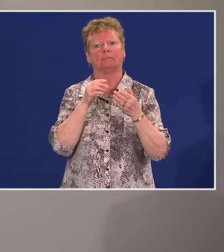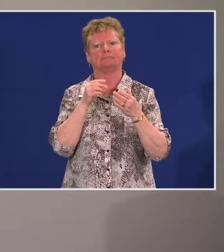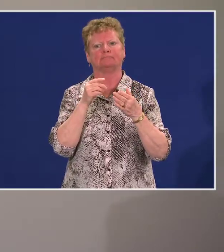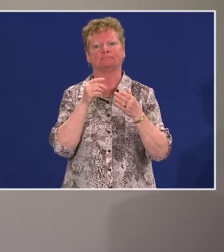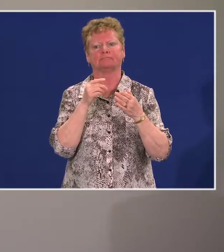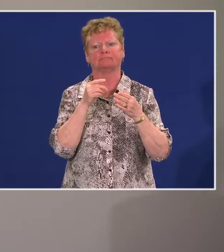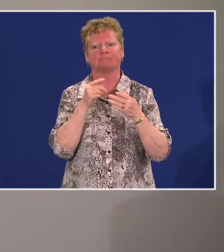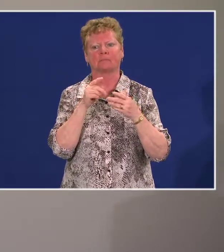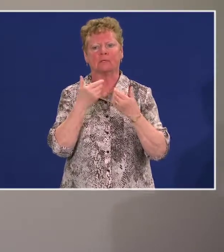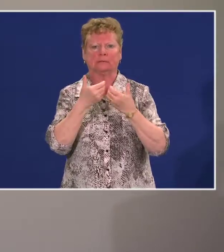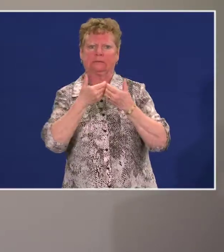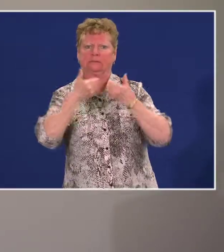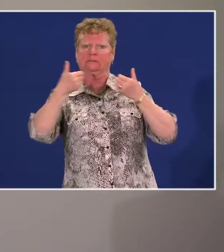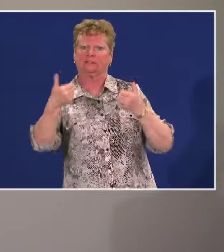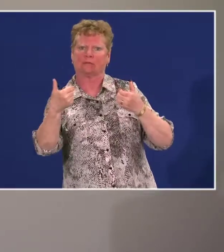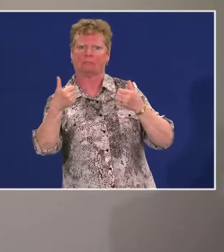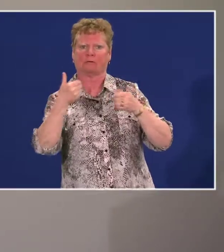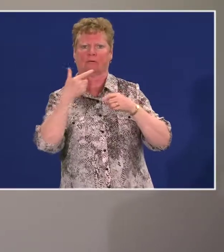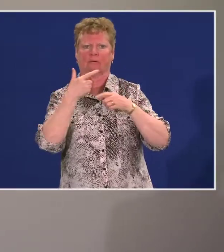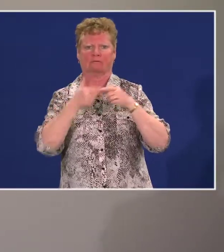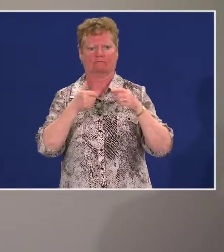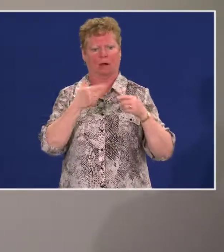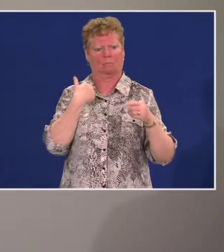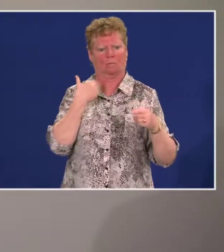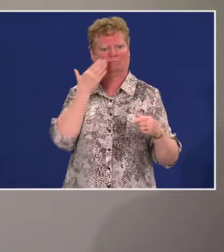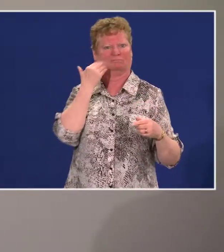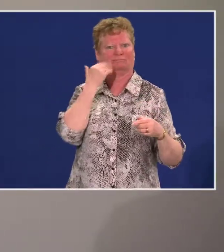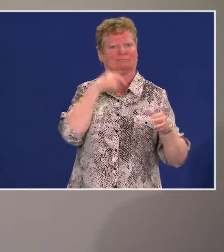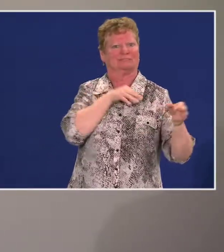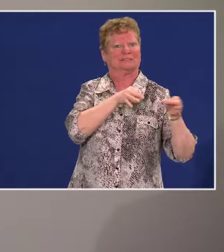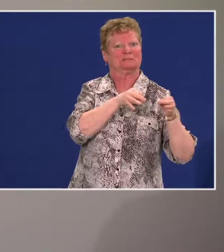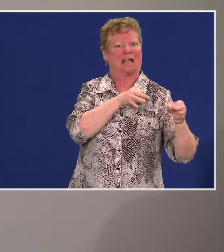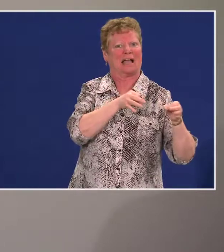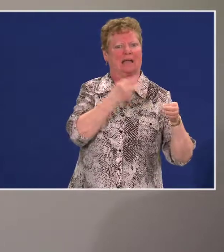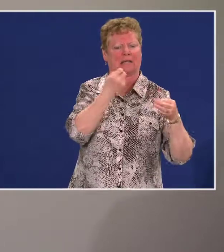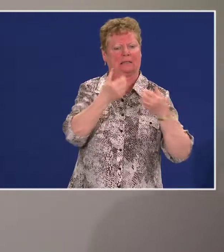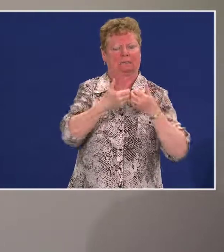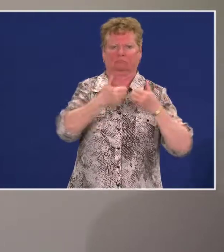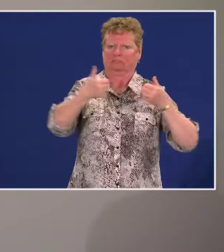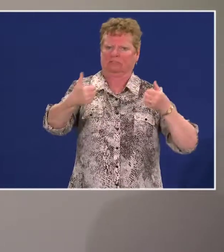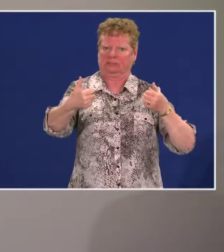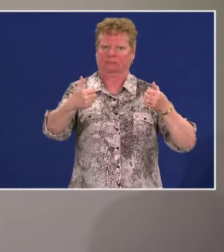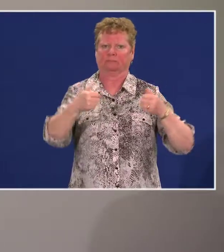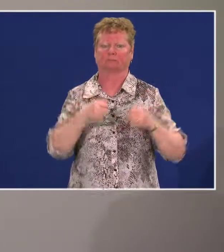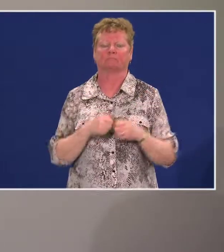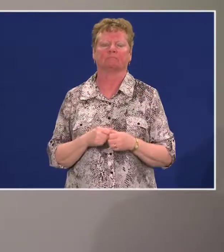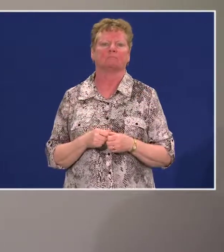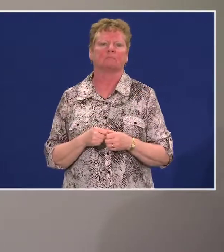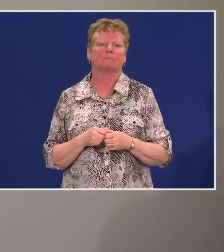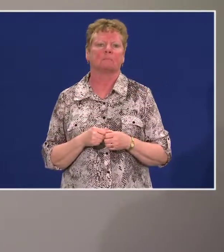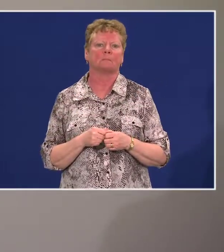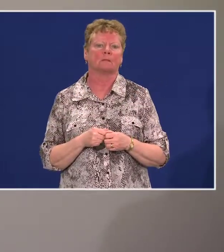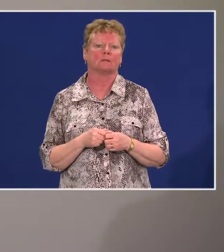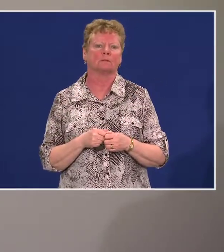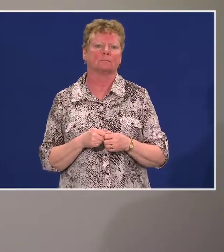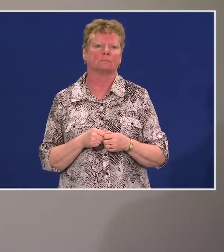the focus areas that we talked about. As we said earlier,